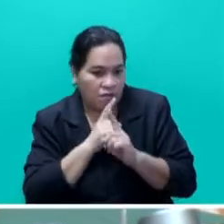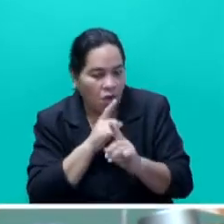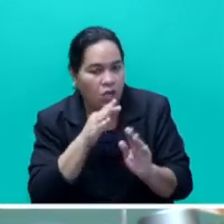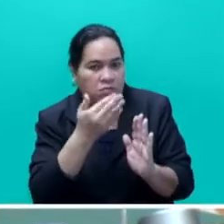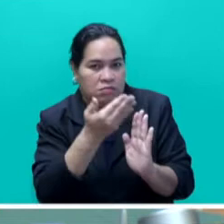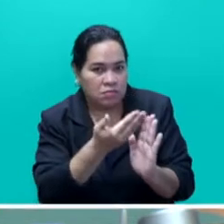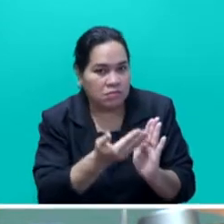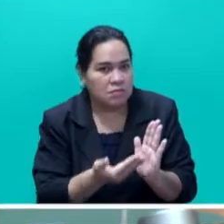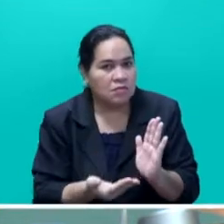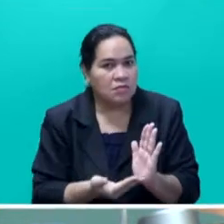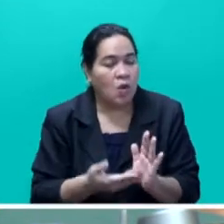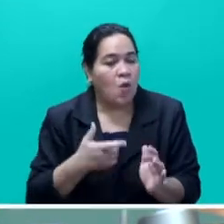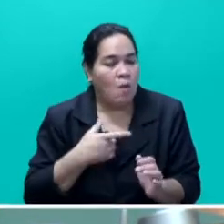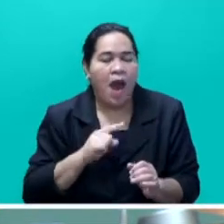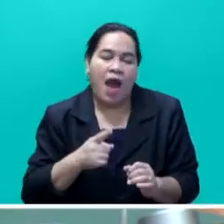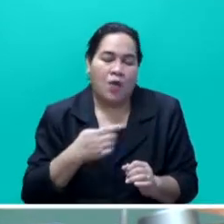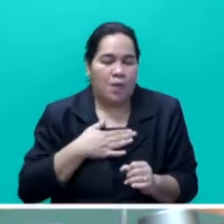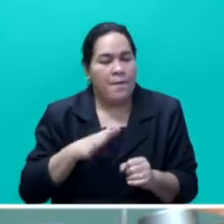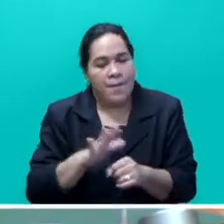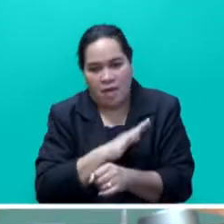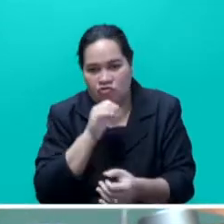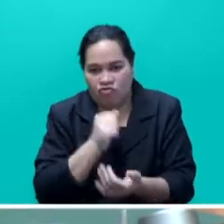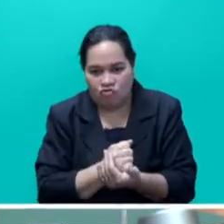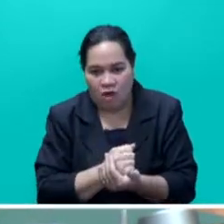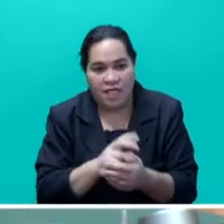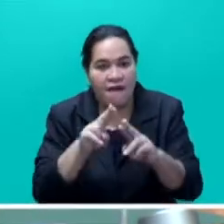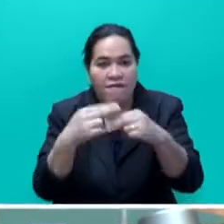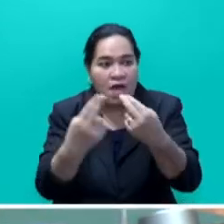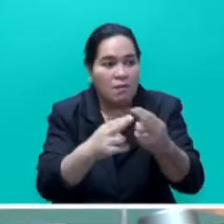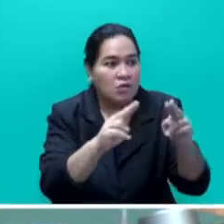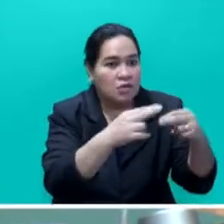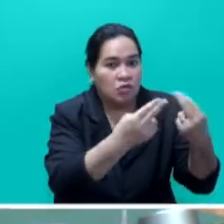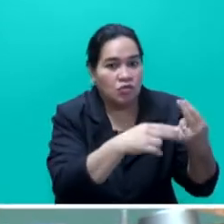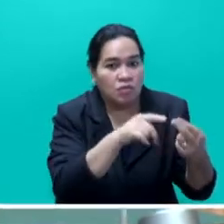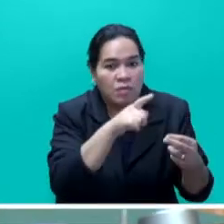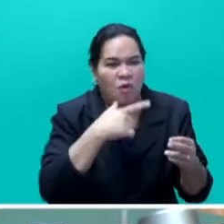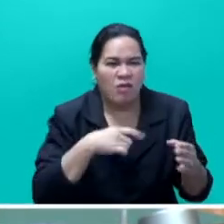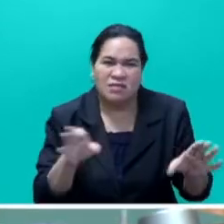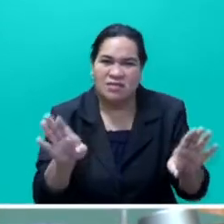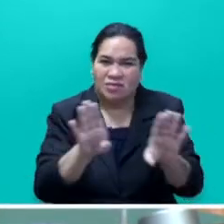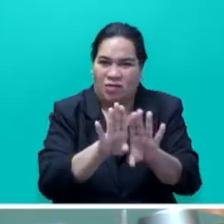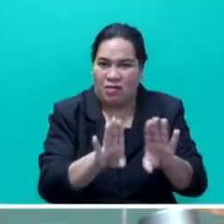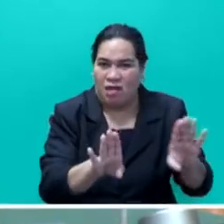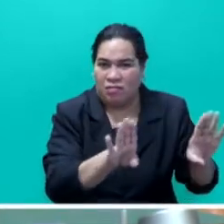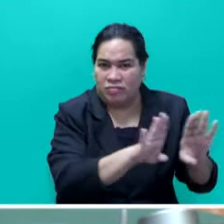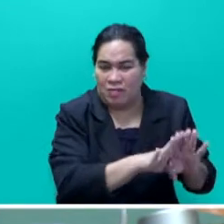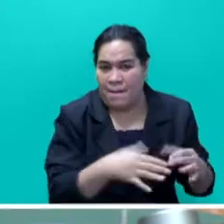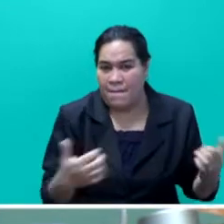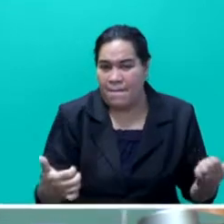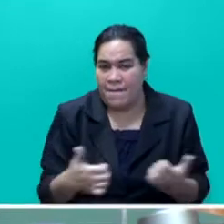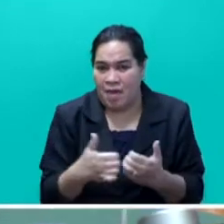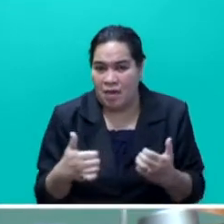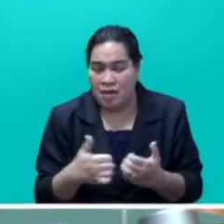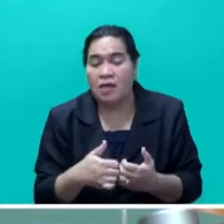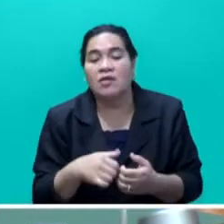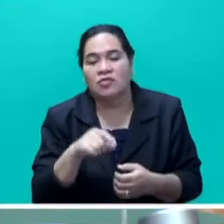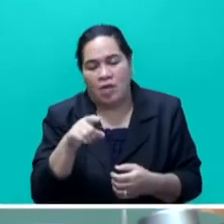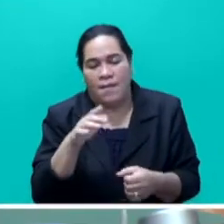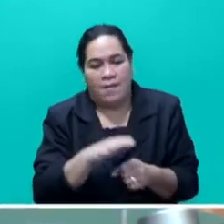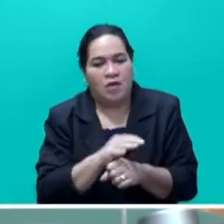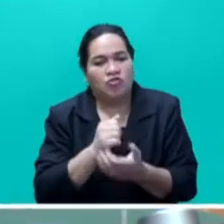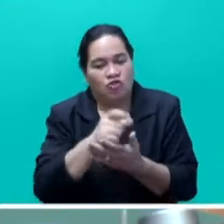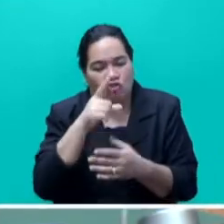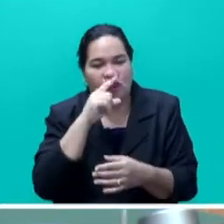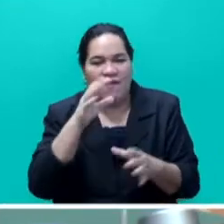to ensure that our households who are under lockdown, were able to utilize their free